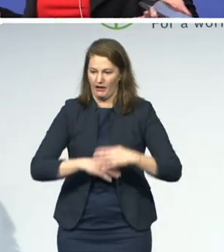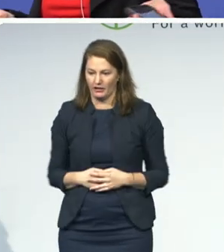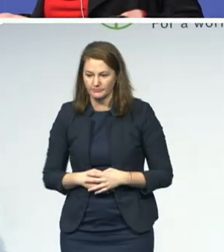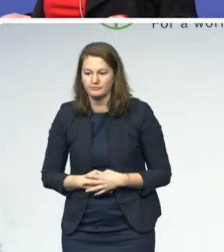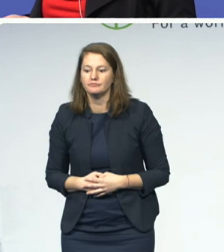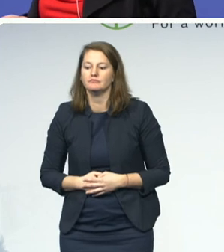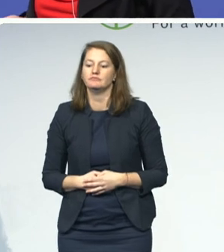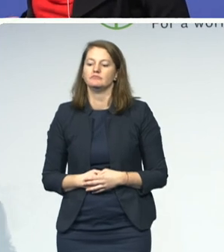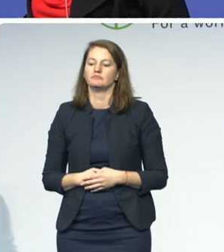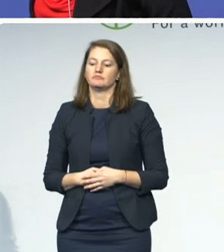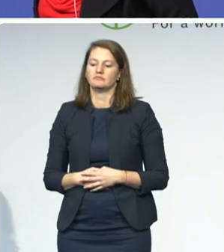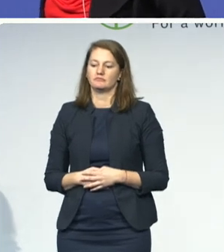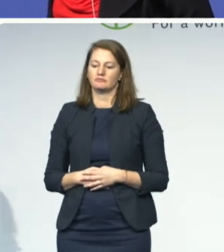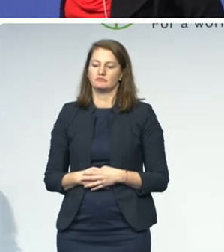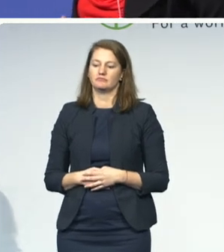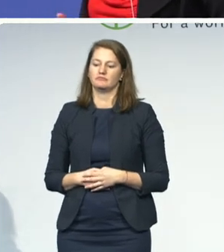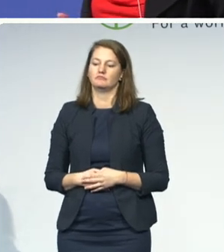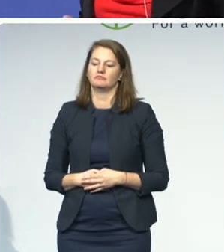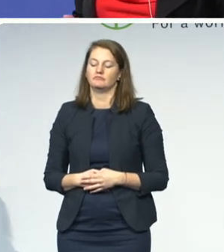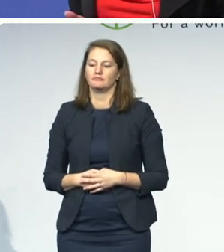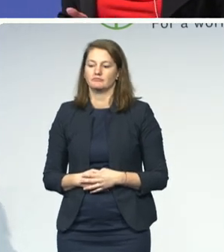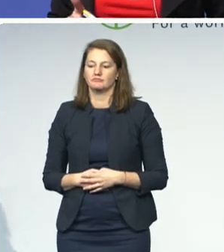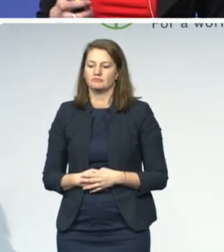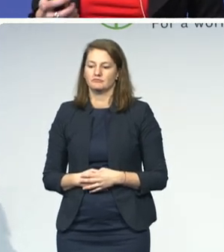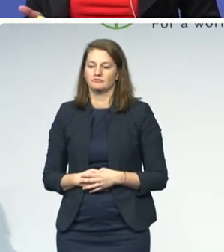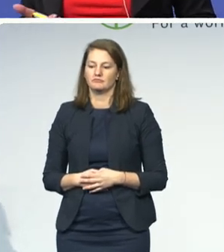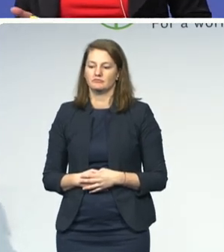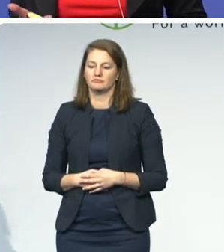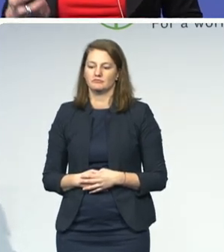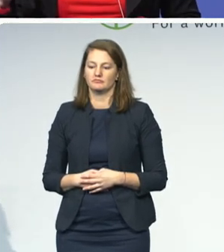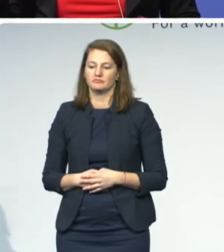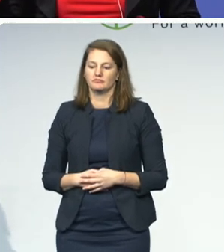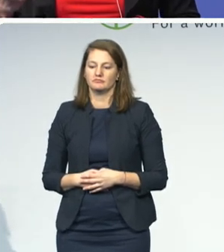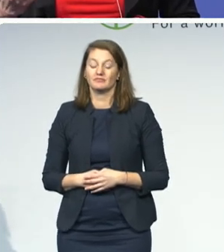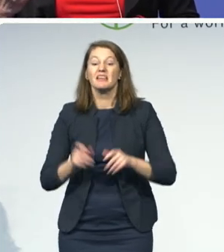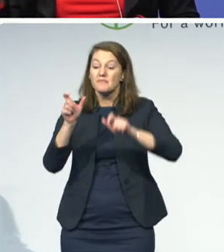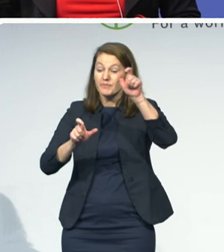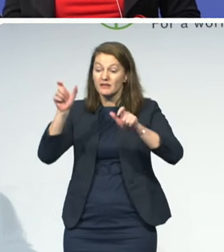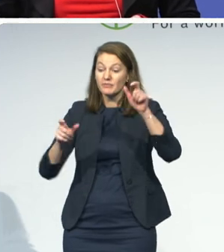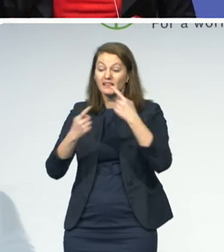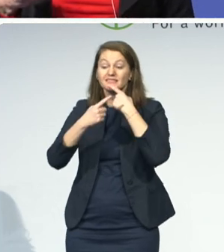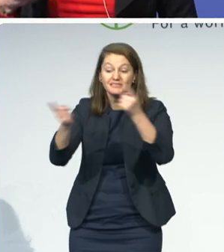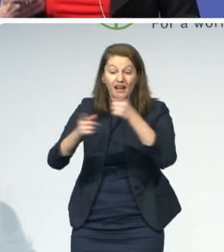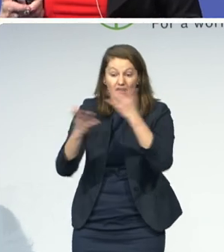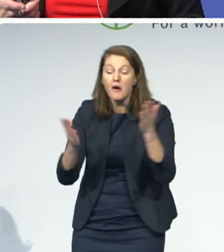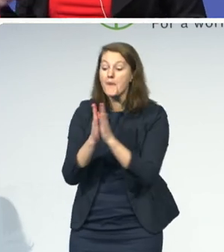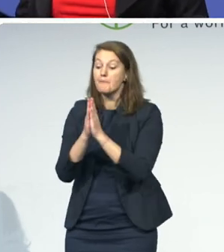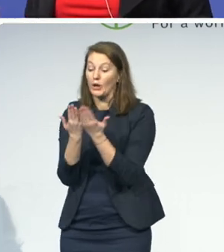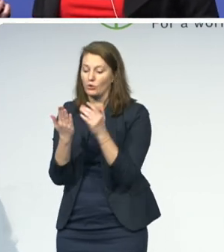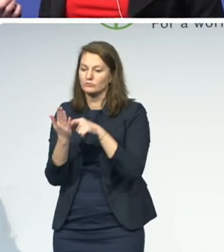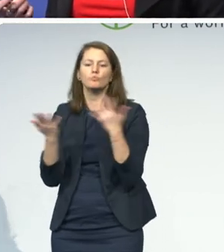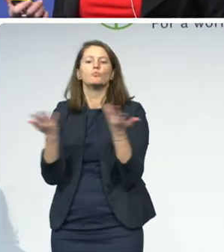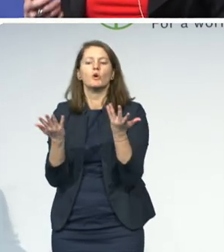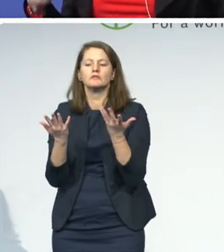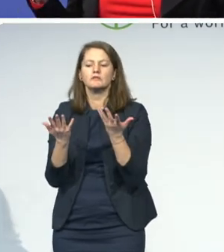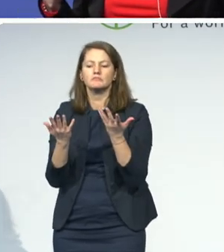formats? Well, every book in Bookshare is available in audio, in text, in text plus audio, in